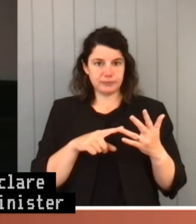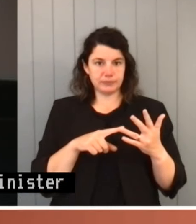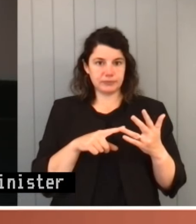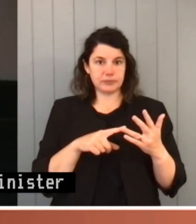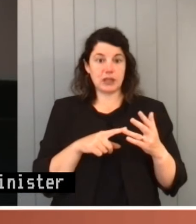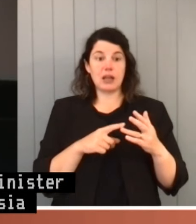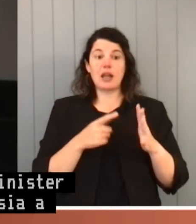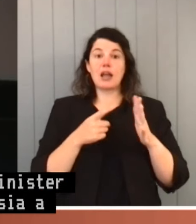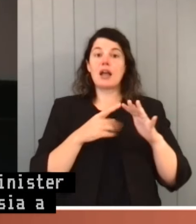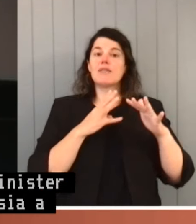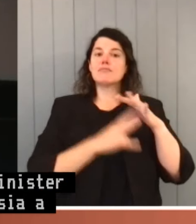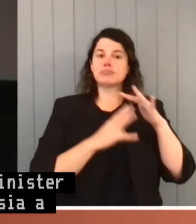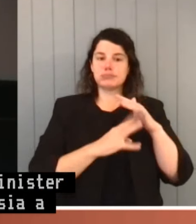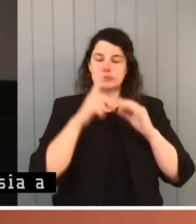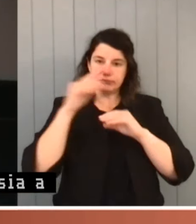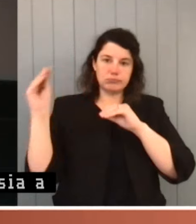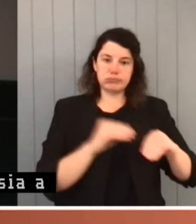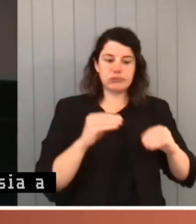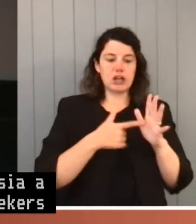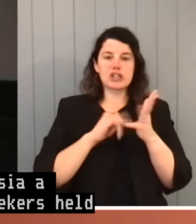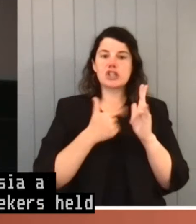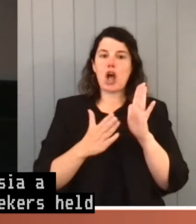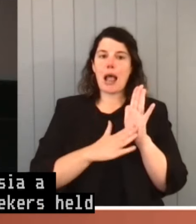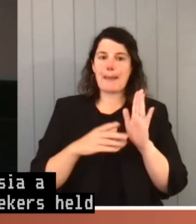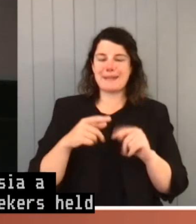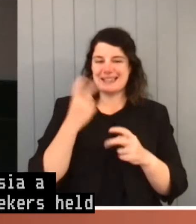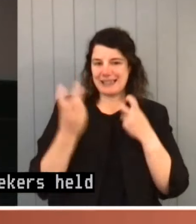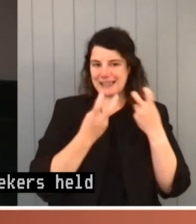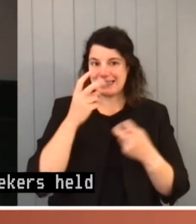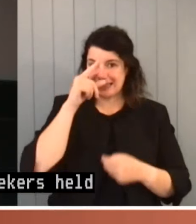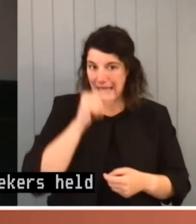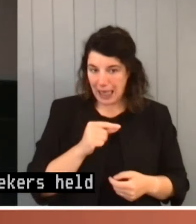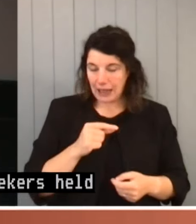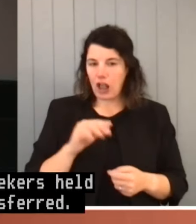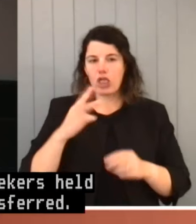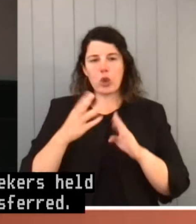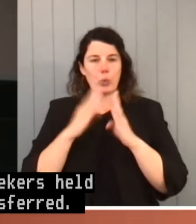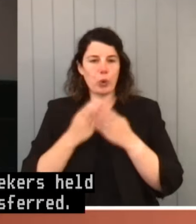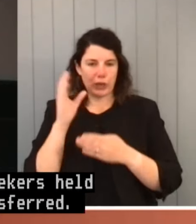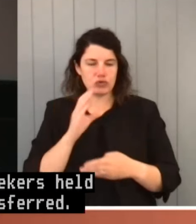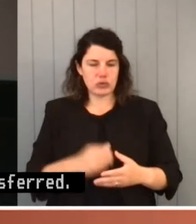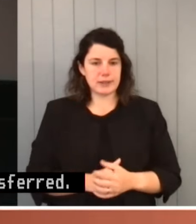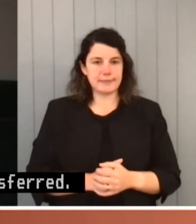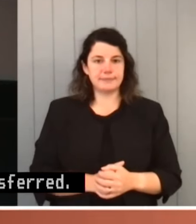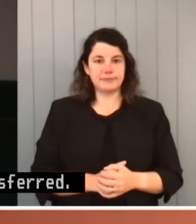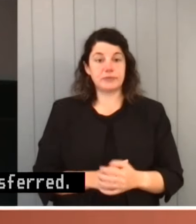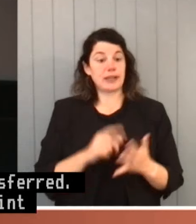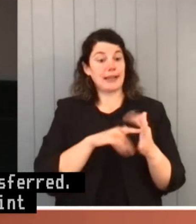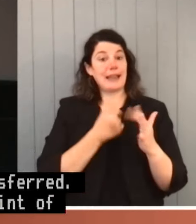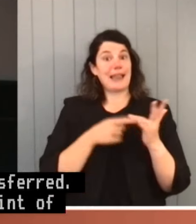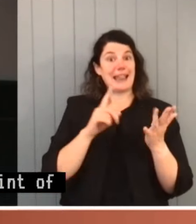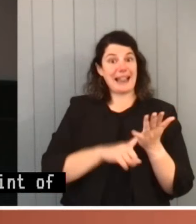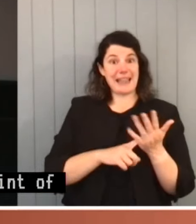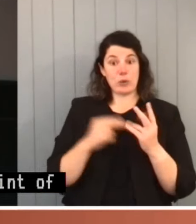held into Australia could be transferred. And whilst from a legal point of view that was a fairly routine question